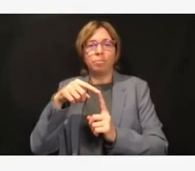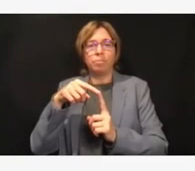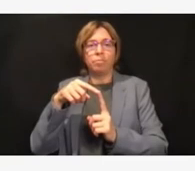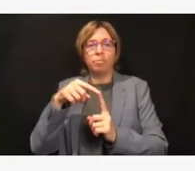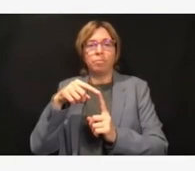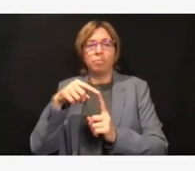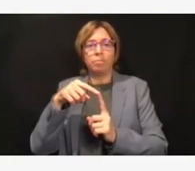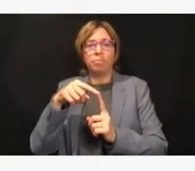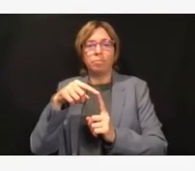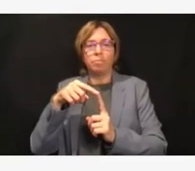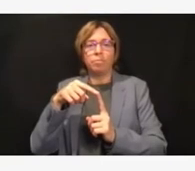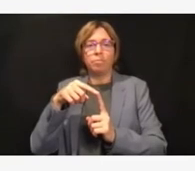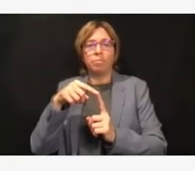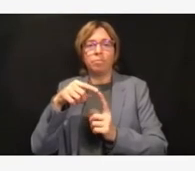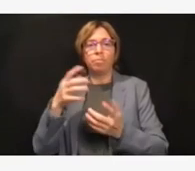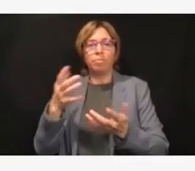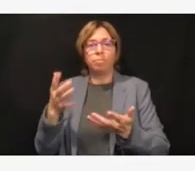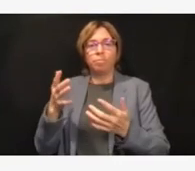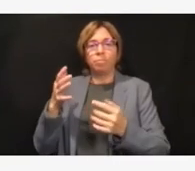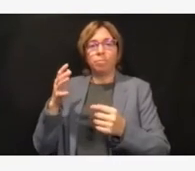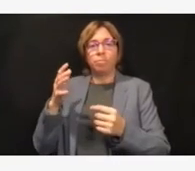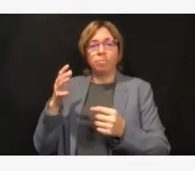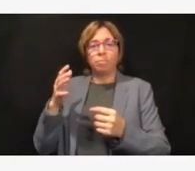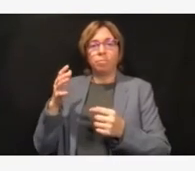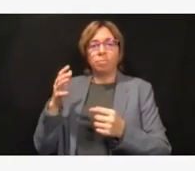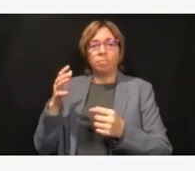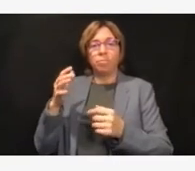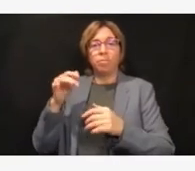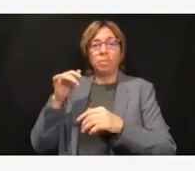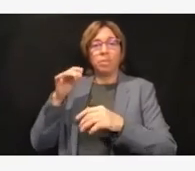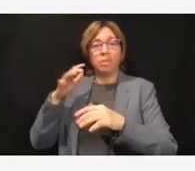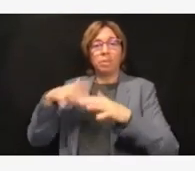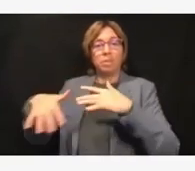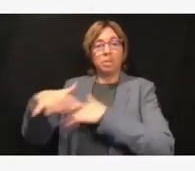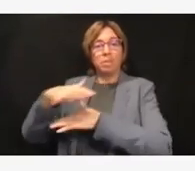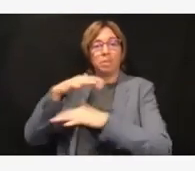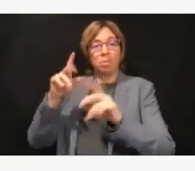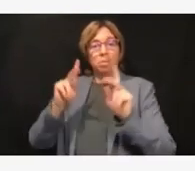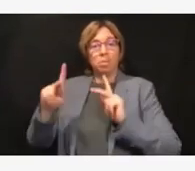of unmet population health needs. Hope that answered your question.